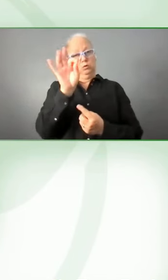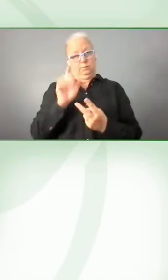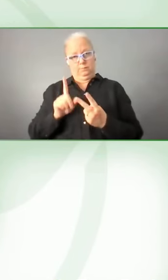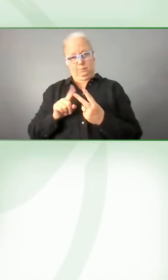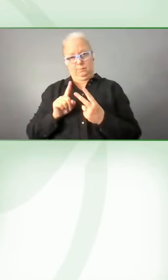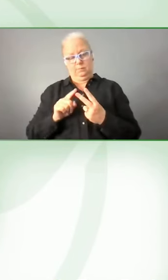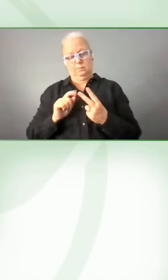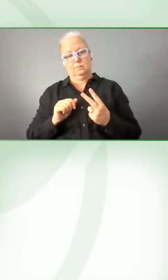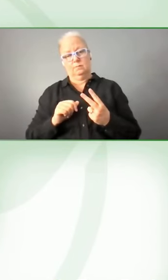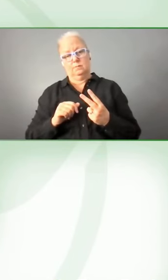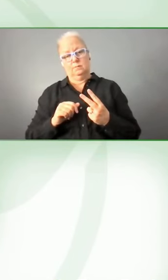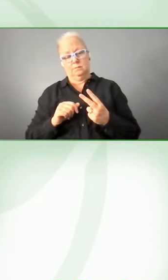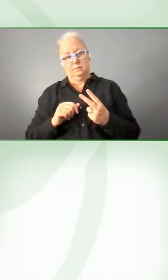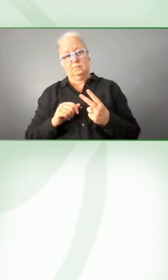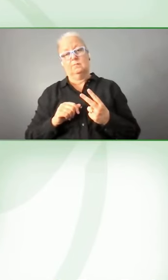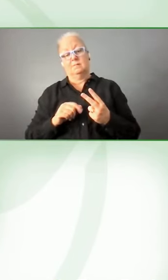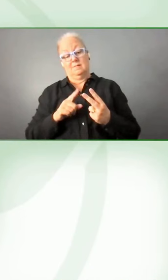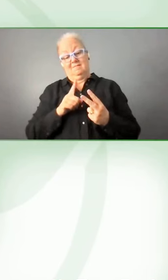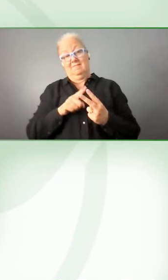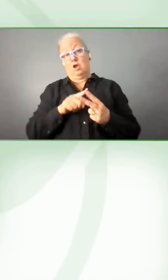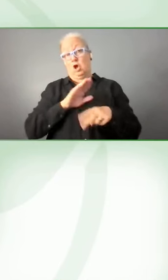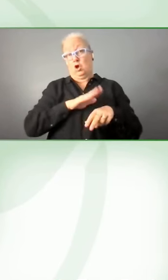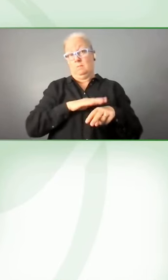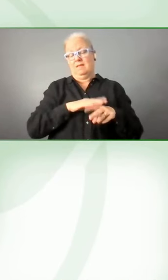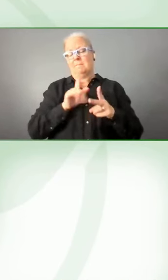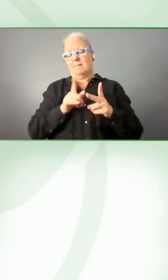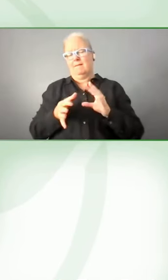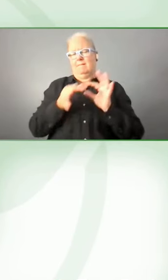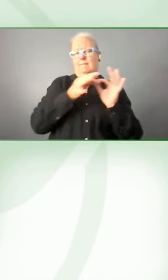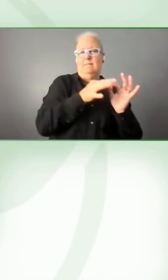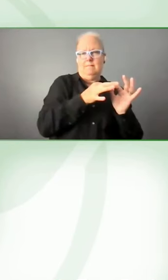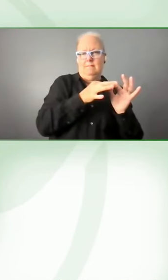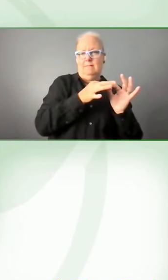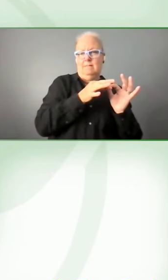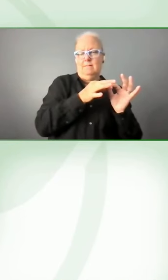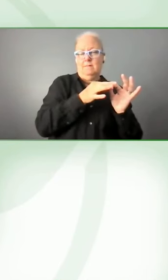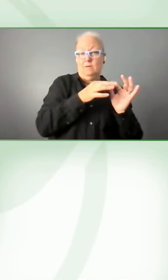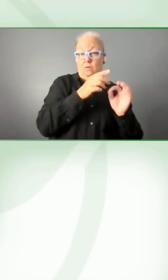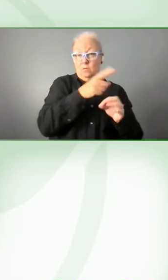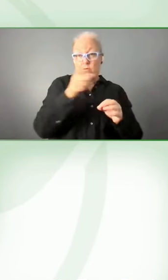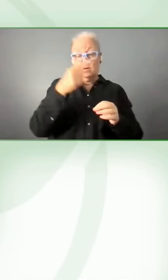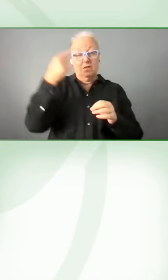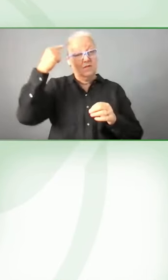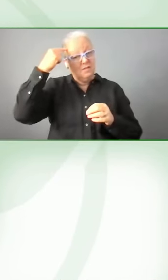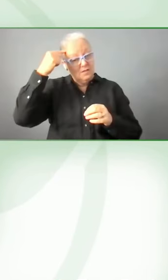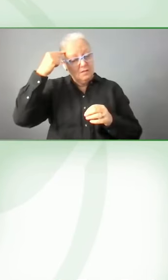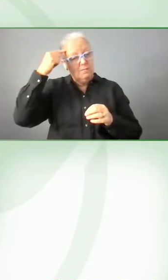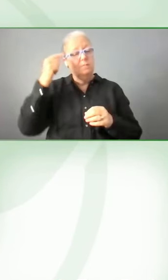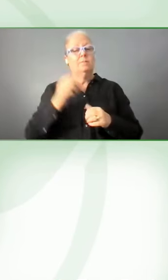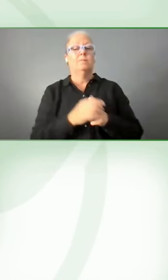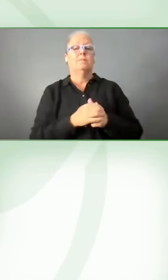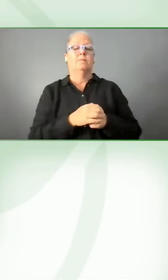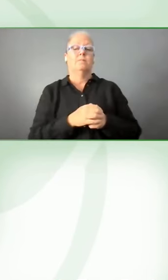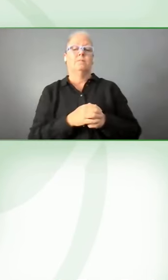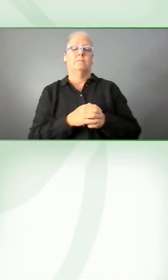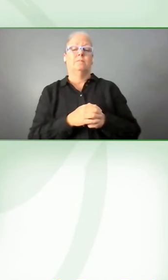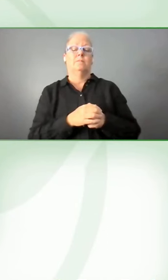connecting with that, my question is, do you think Oscar that, uh, this, uh,